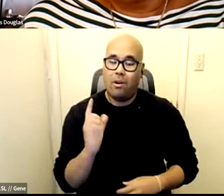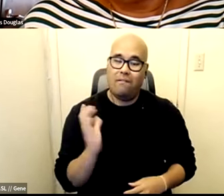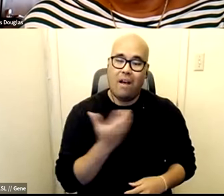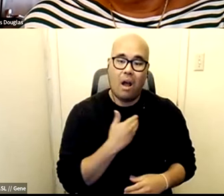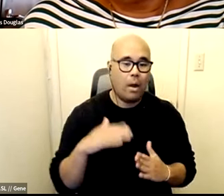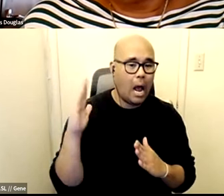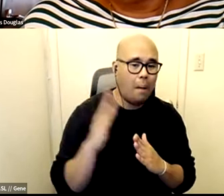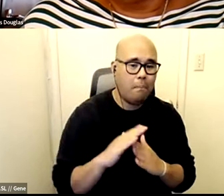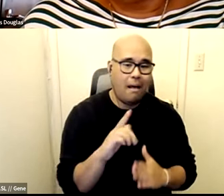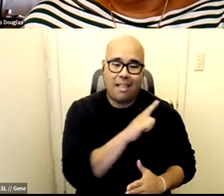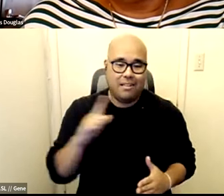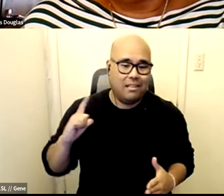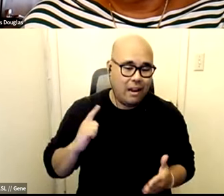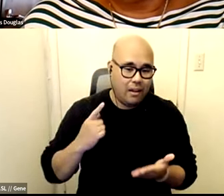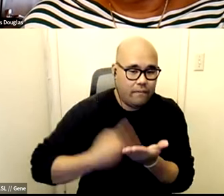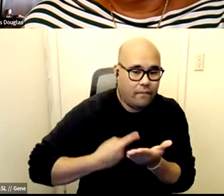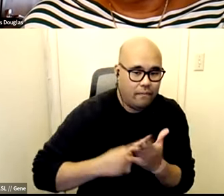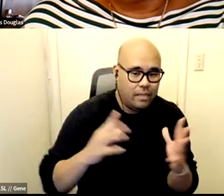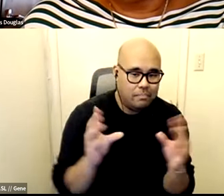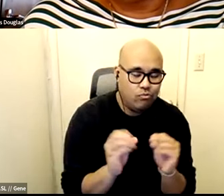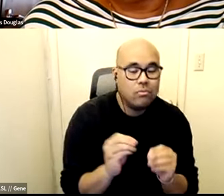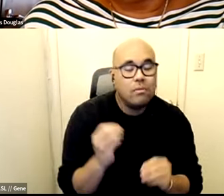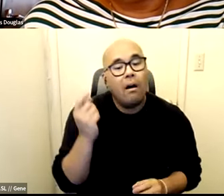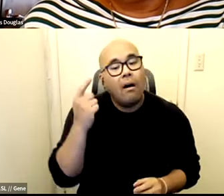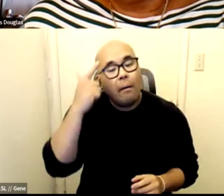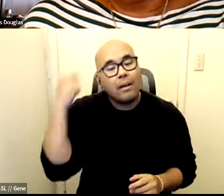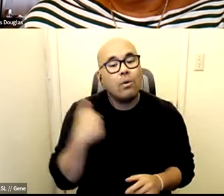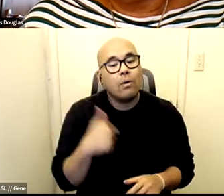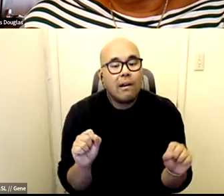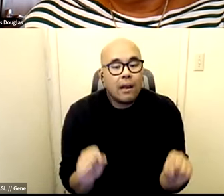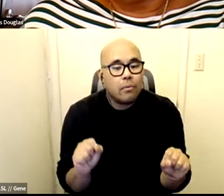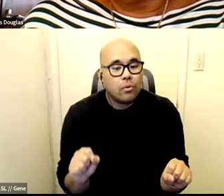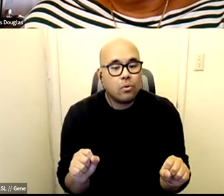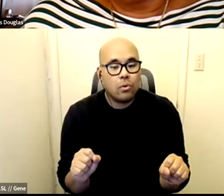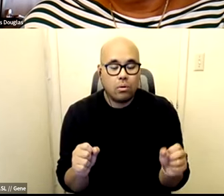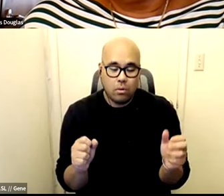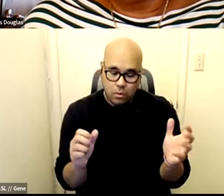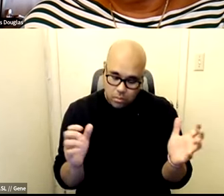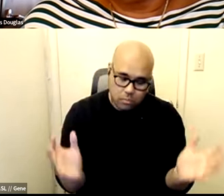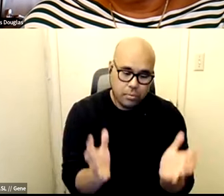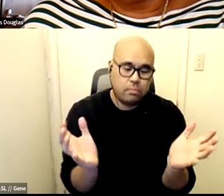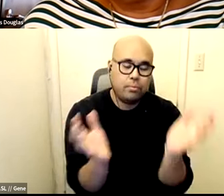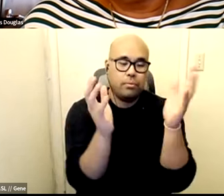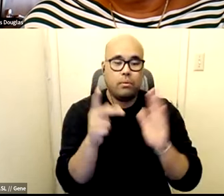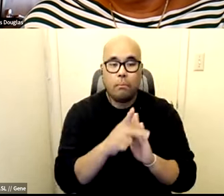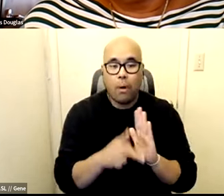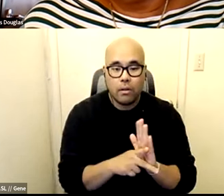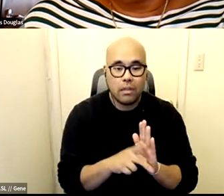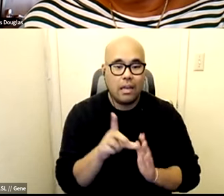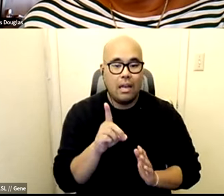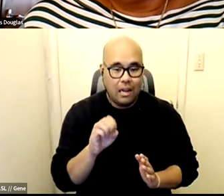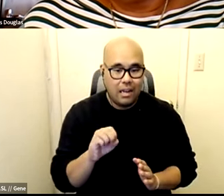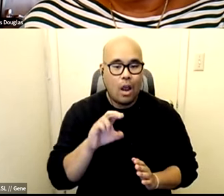legislative sessions because we were able to to push the policy decriminalizing